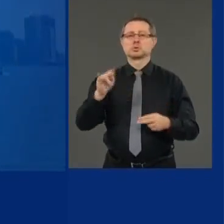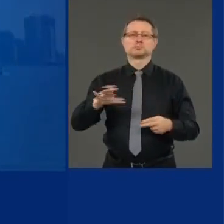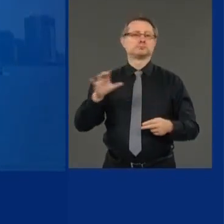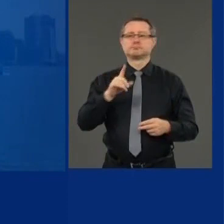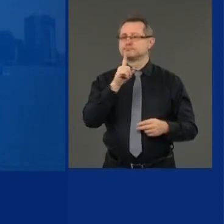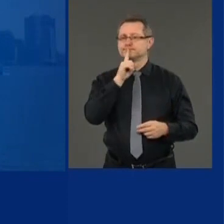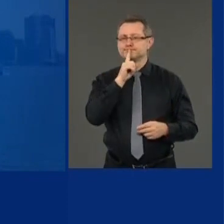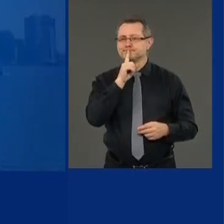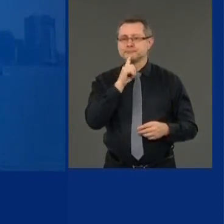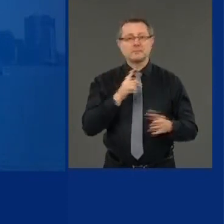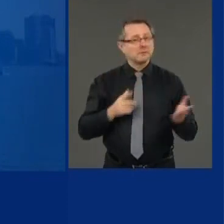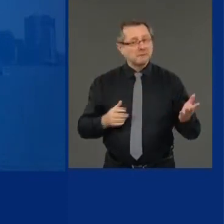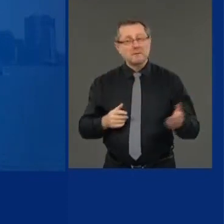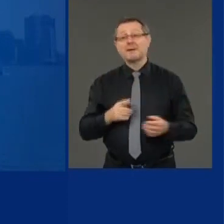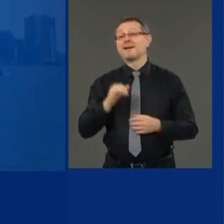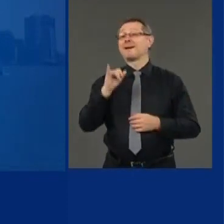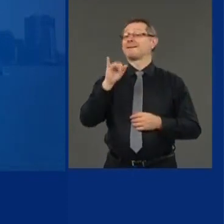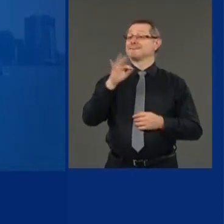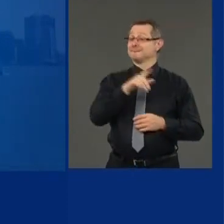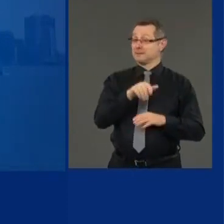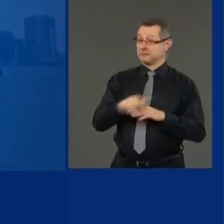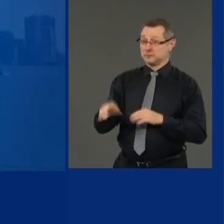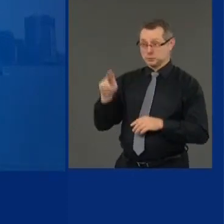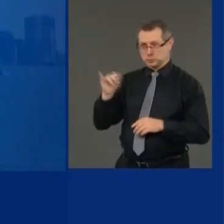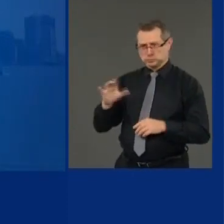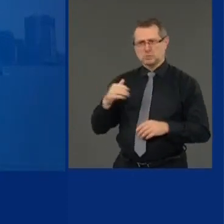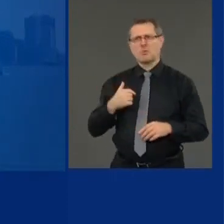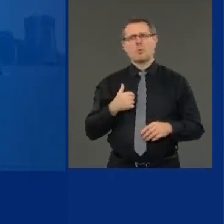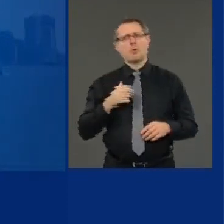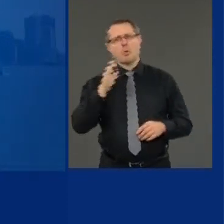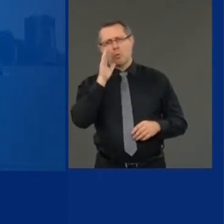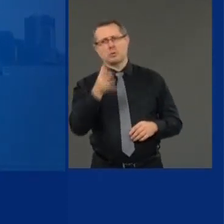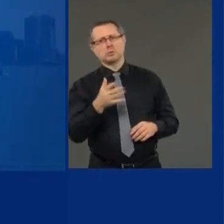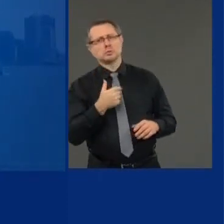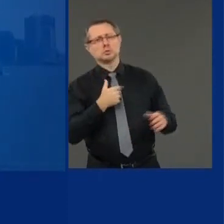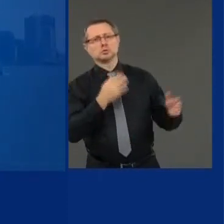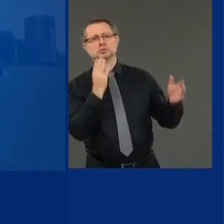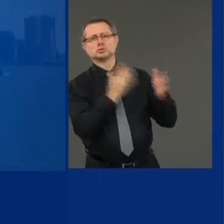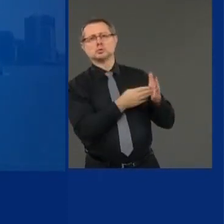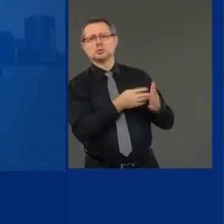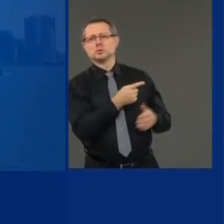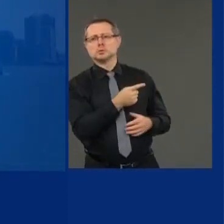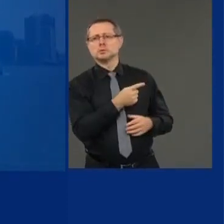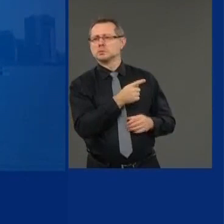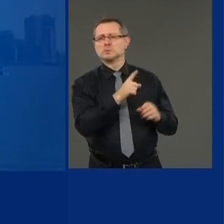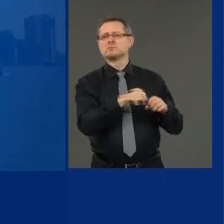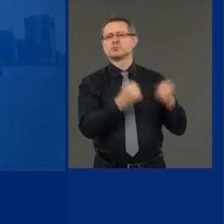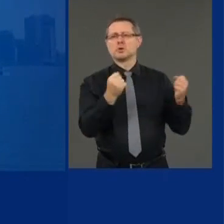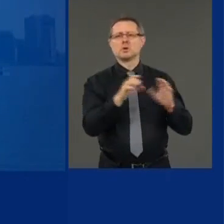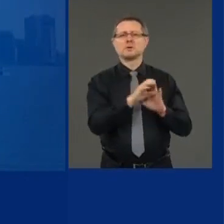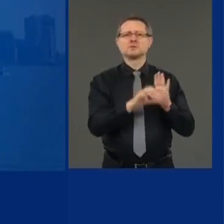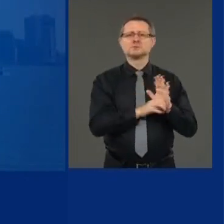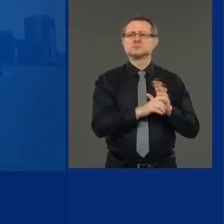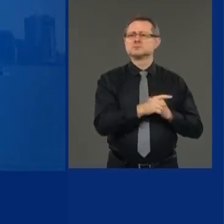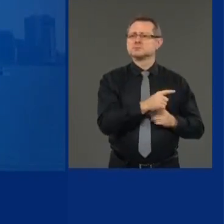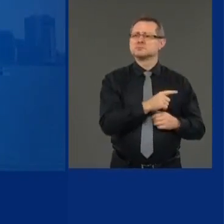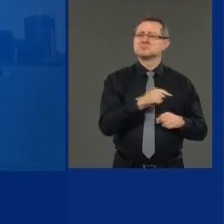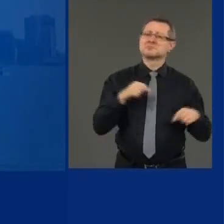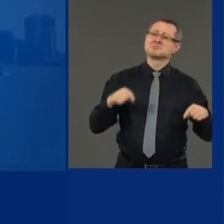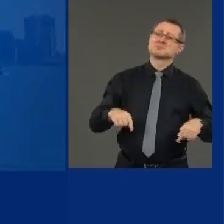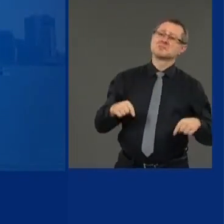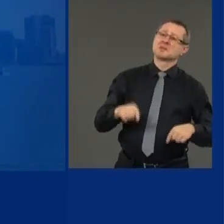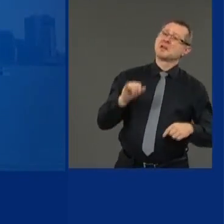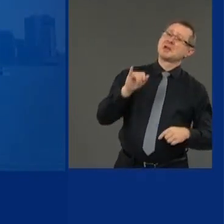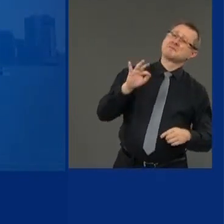of course, we would sue. I believe it's blatantly unconstitutional, but a lawsuit in this case, uh, would